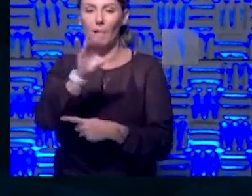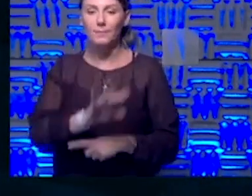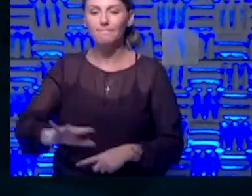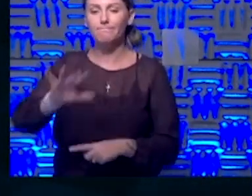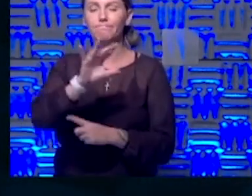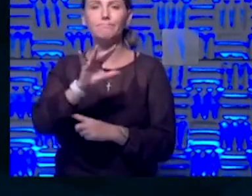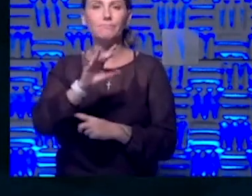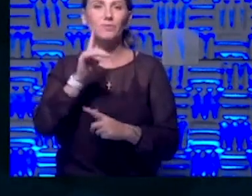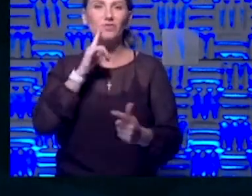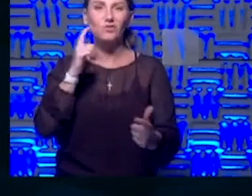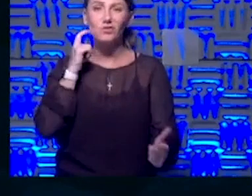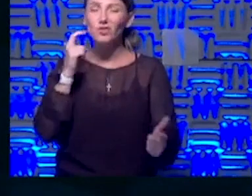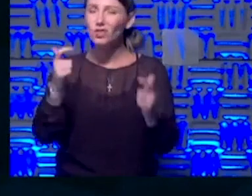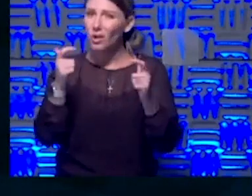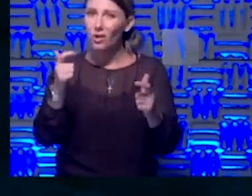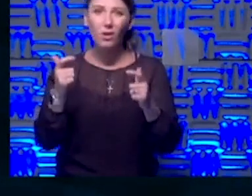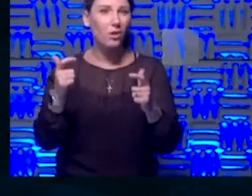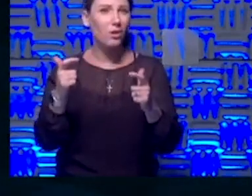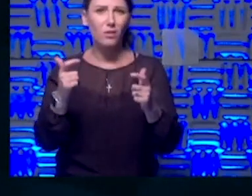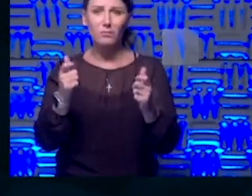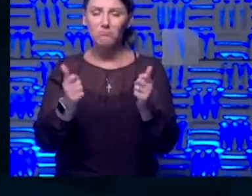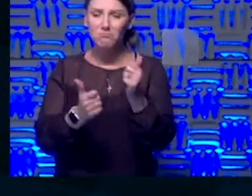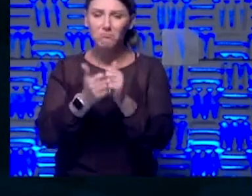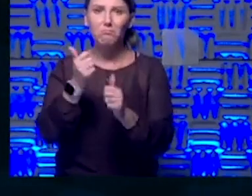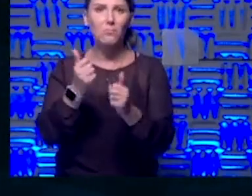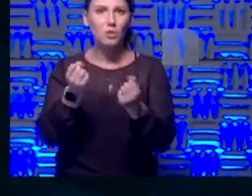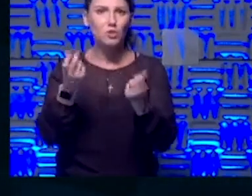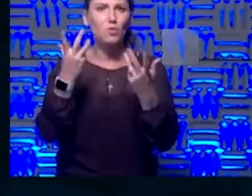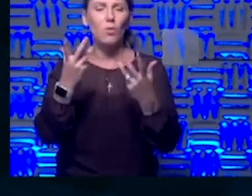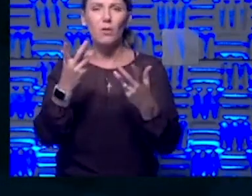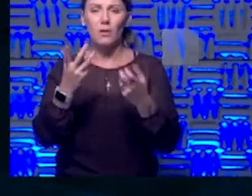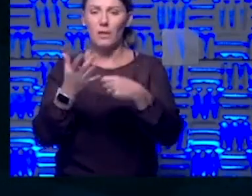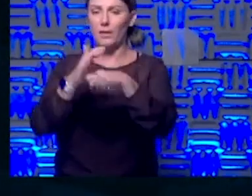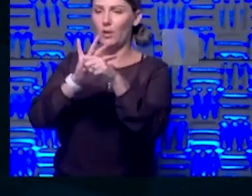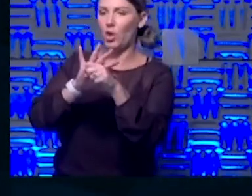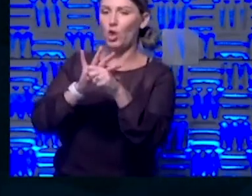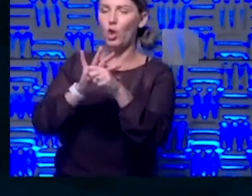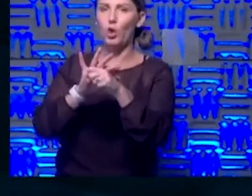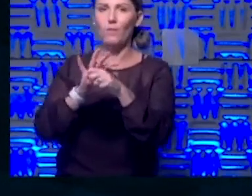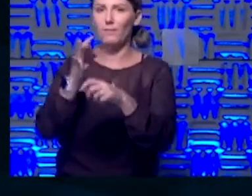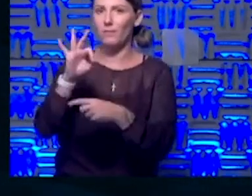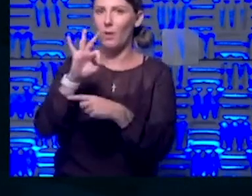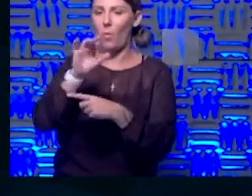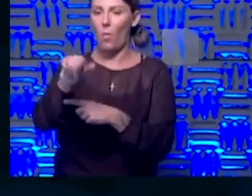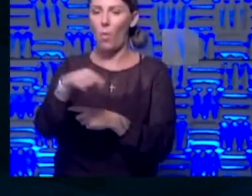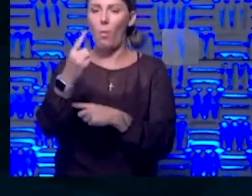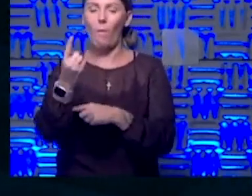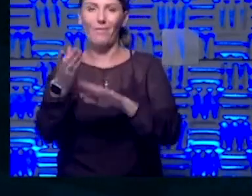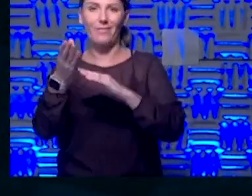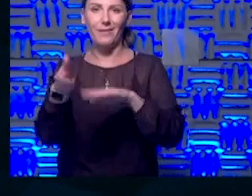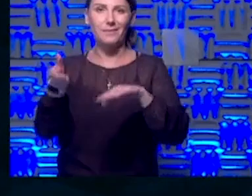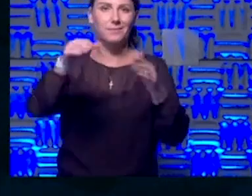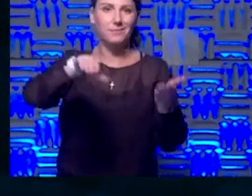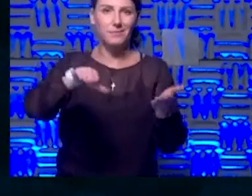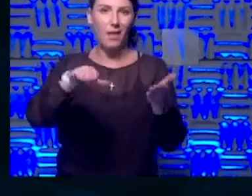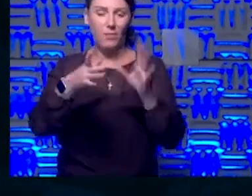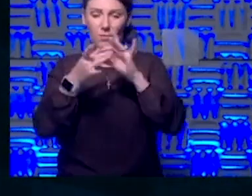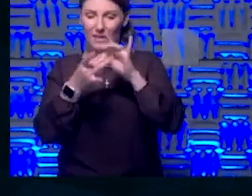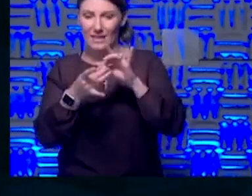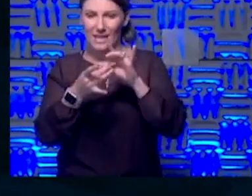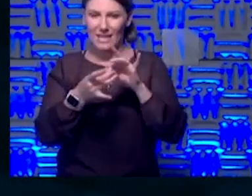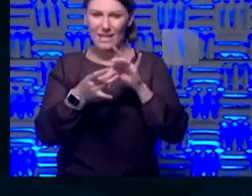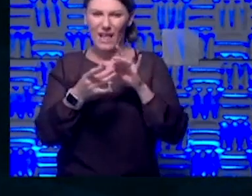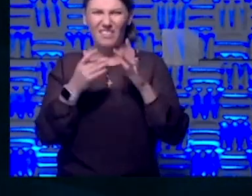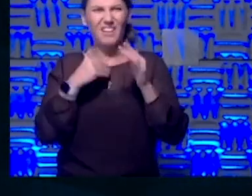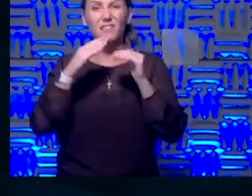large, it is still a large majority COVID-only death-related, I think it's